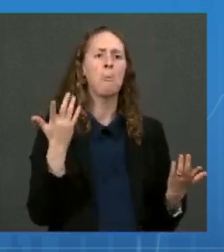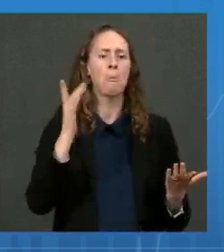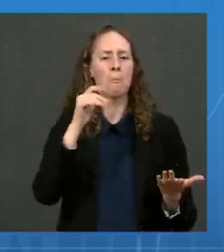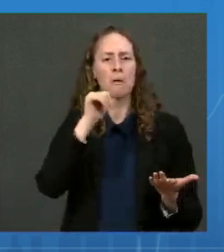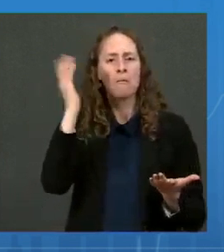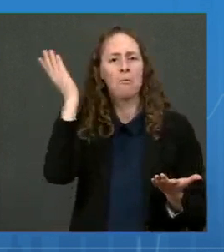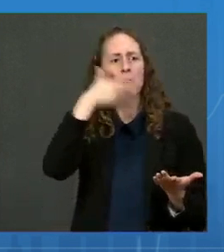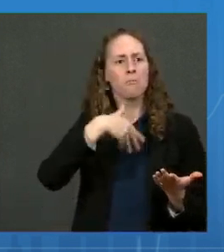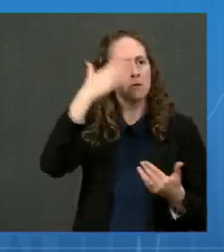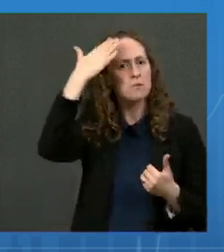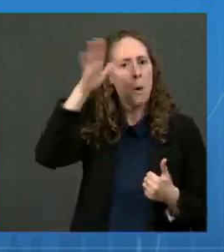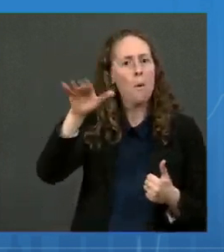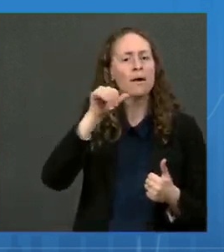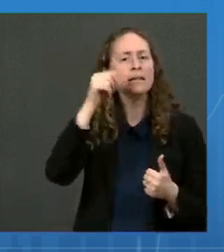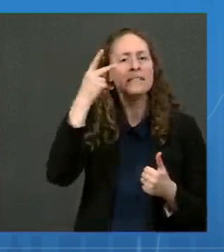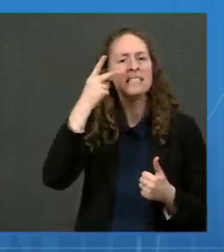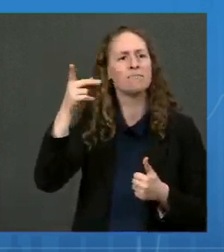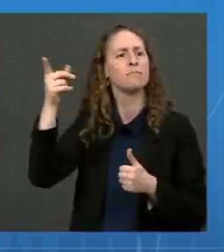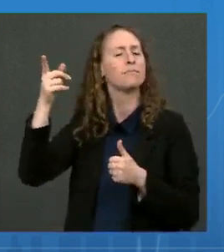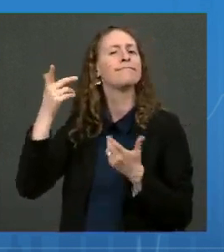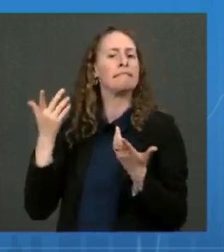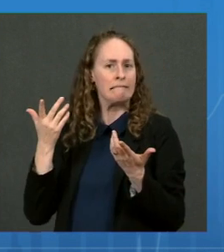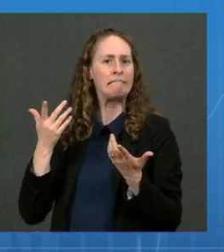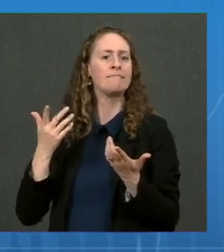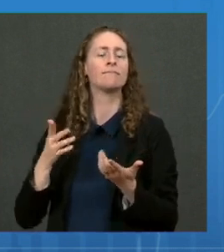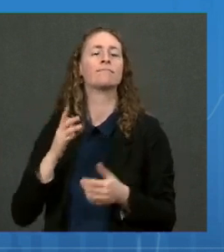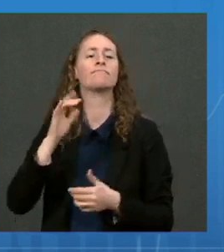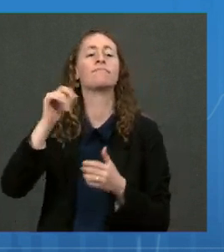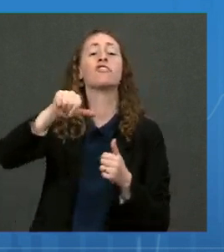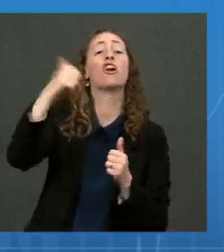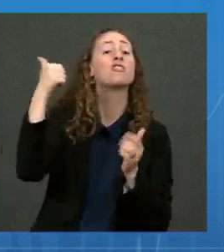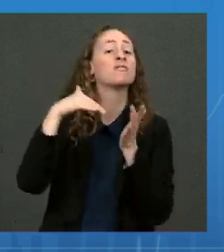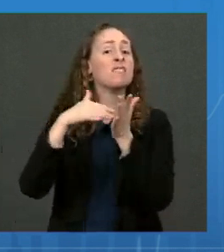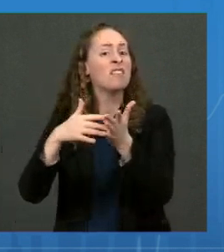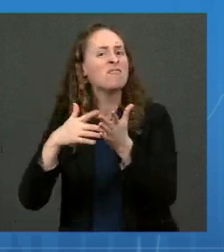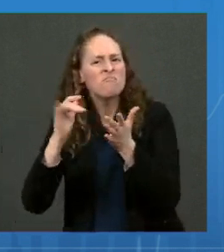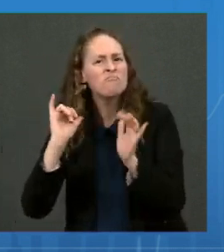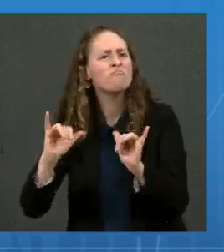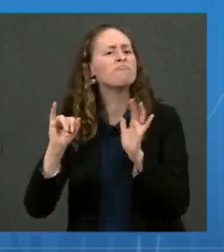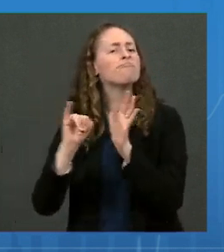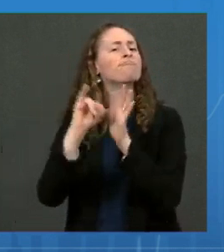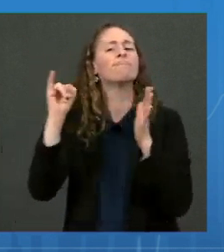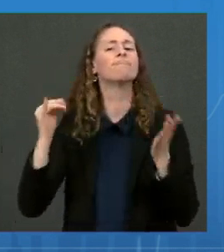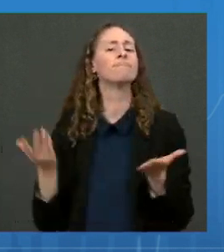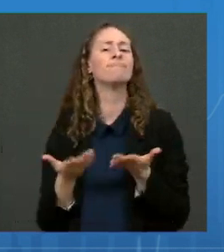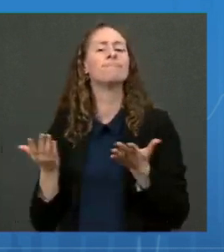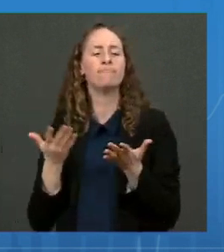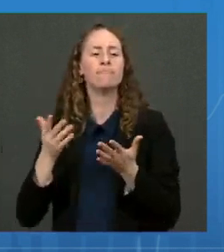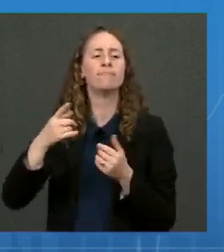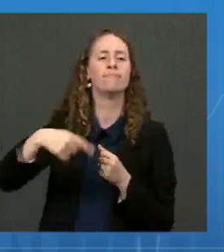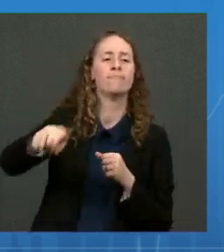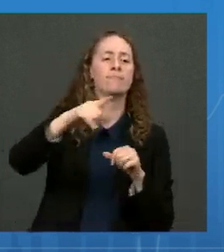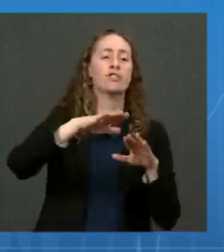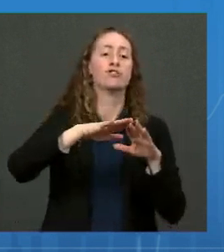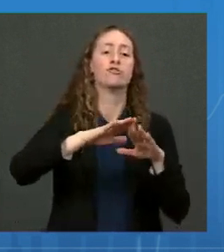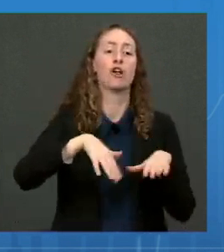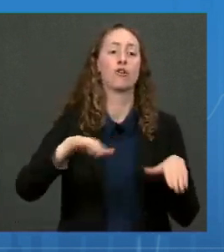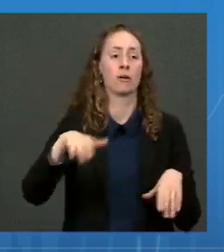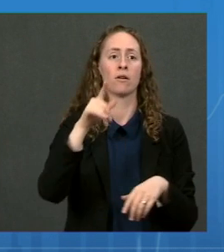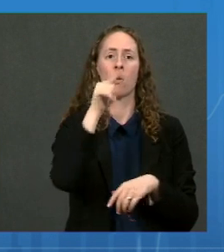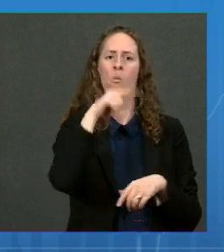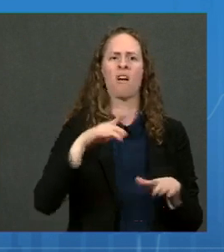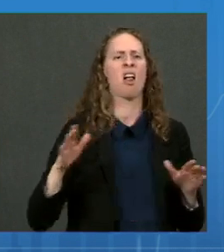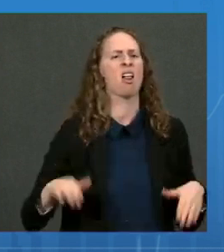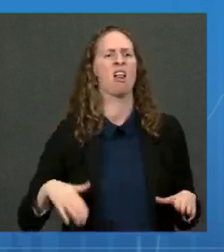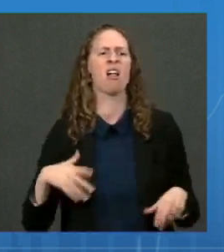published in JAMA Internal Medicine showed what happens when children are surrounded by people in their household who are vaccinated. In this study,